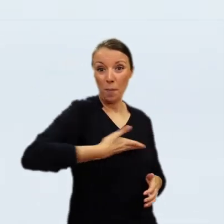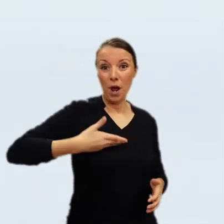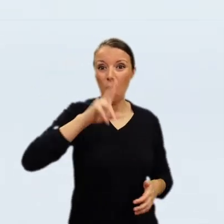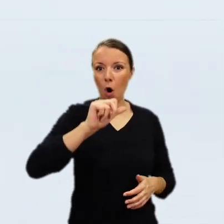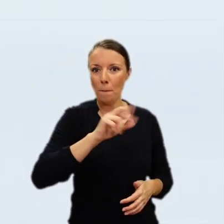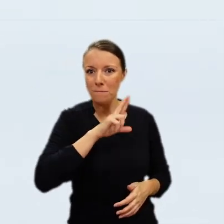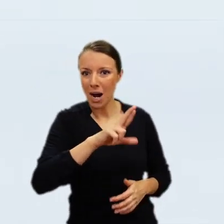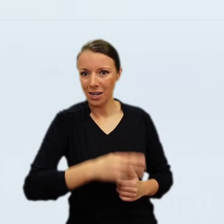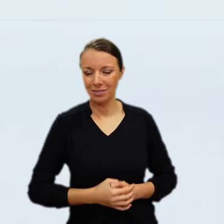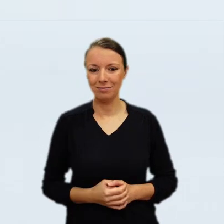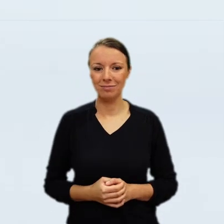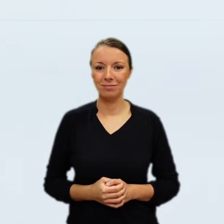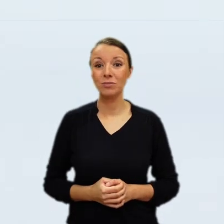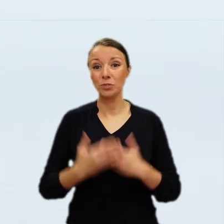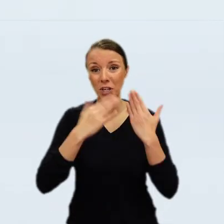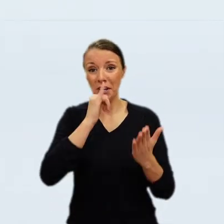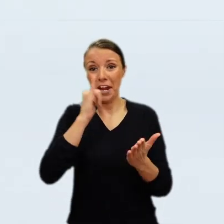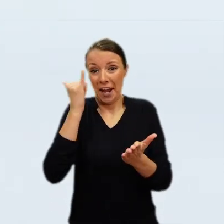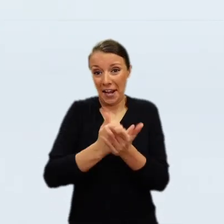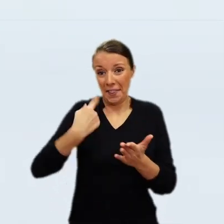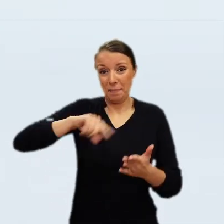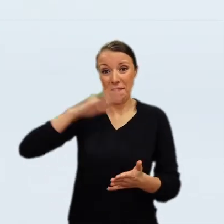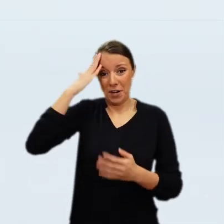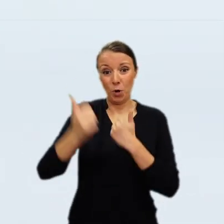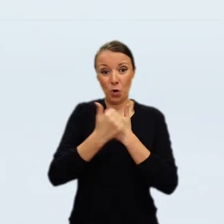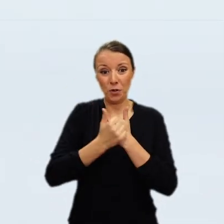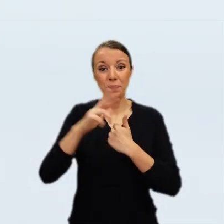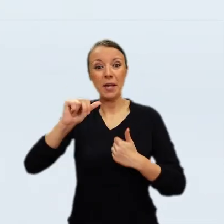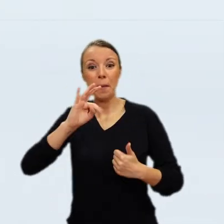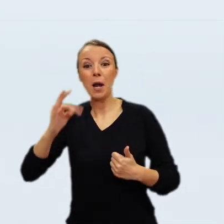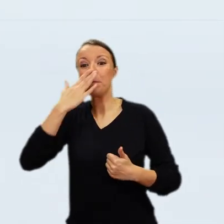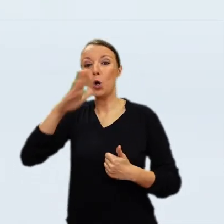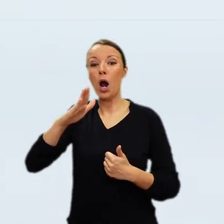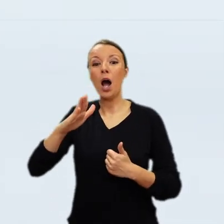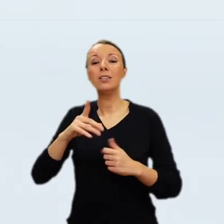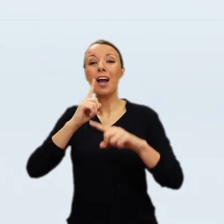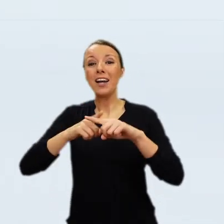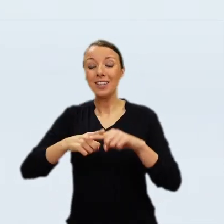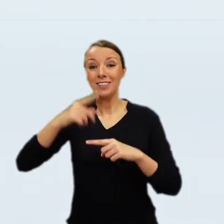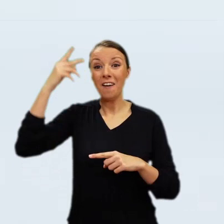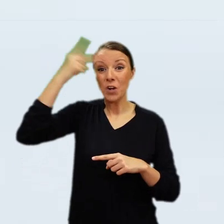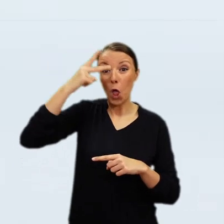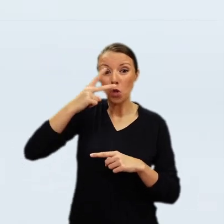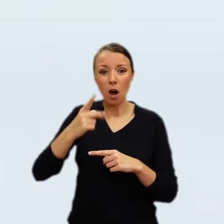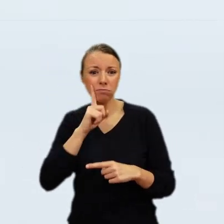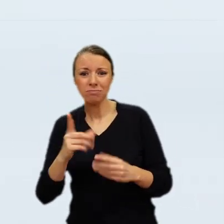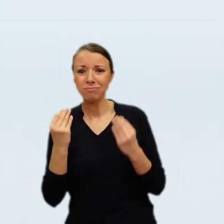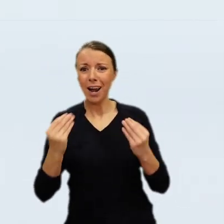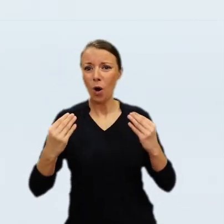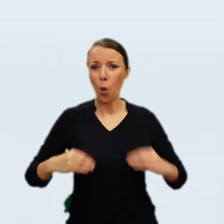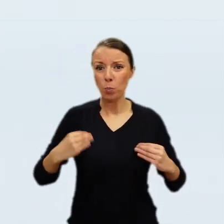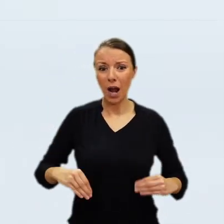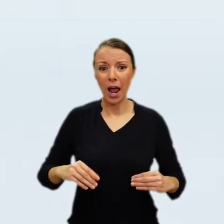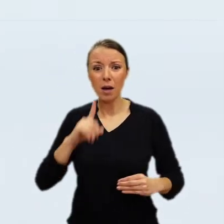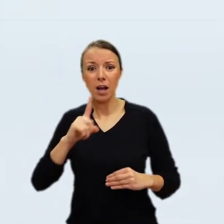looking at it. Without the letters between the patron and the painter, it would be impossible for us today to identify the